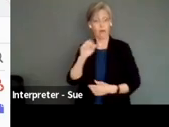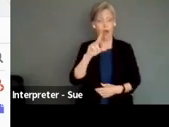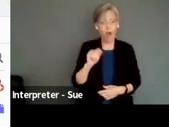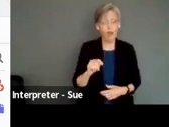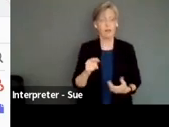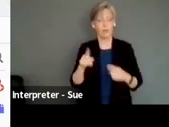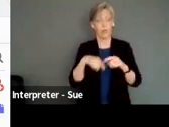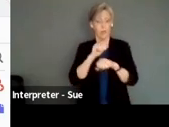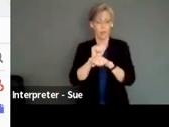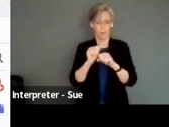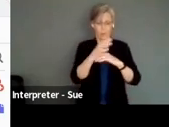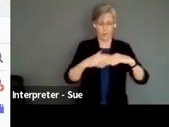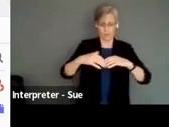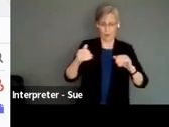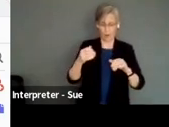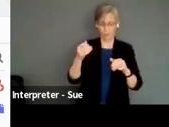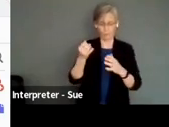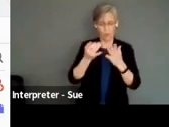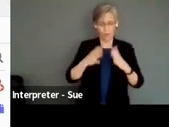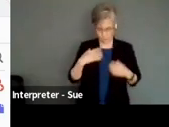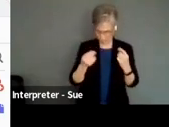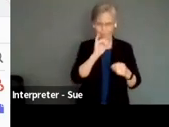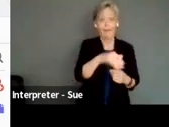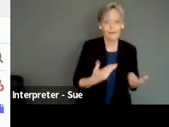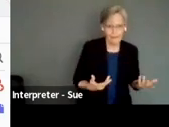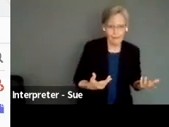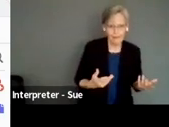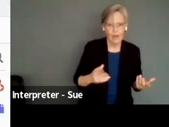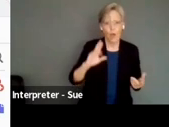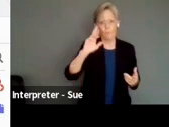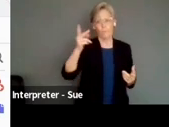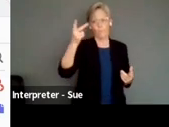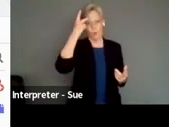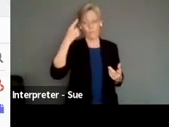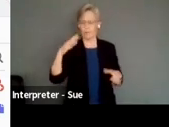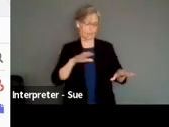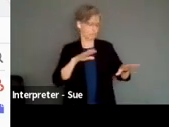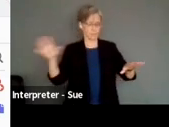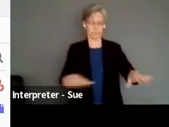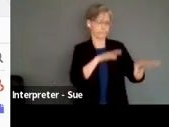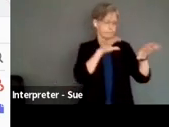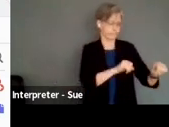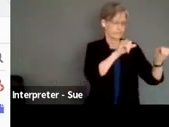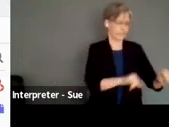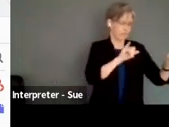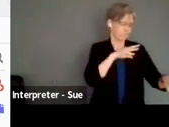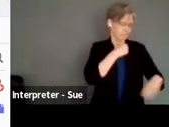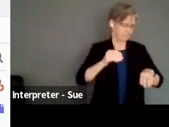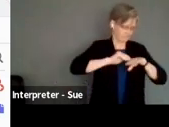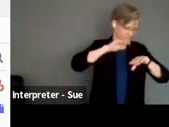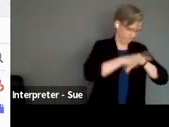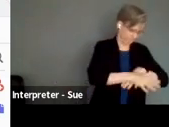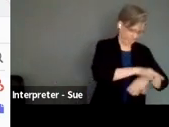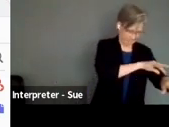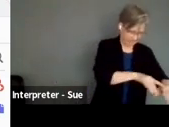world, when I work with Indigenous artists, here's what we're doing. So the politic is about decolonising worldviews of disability, the culture is First